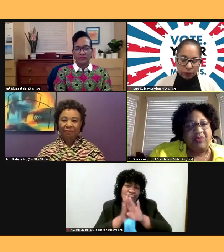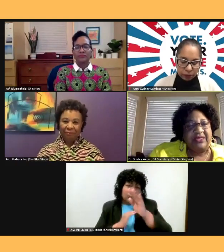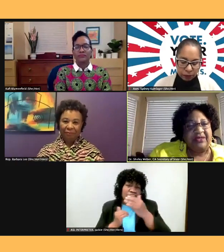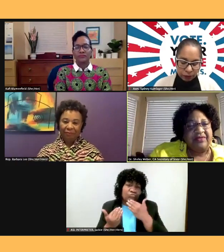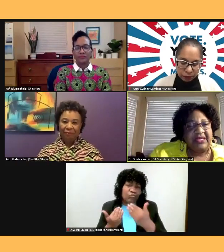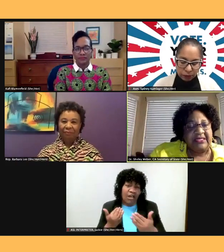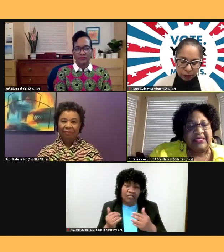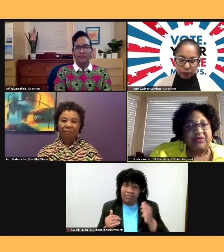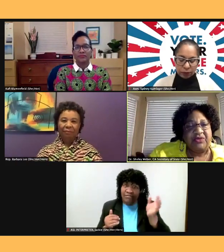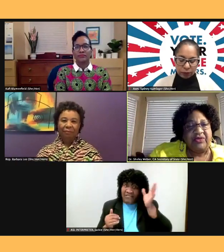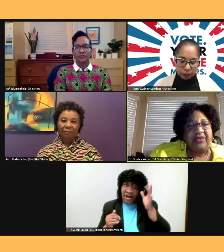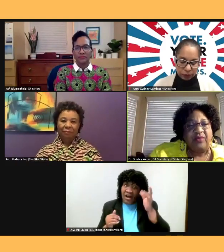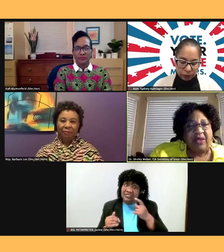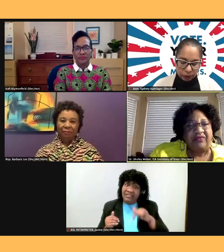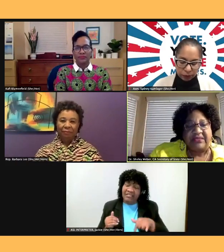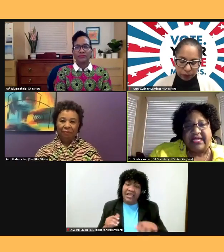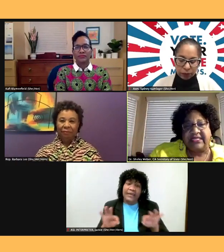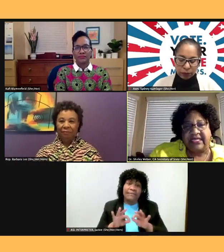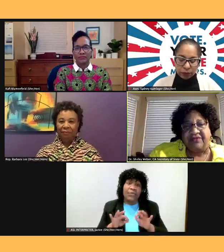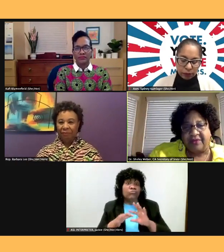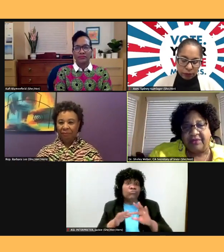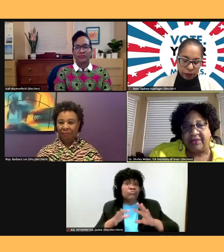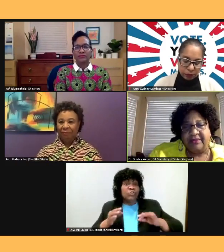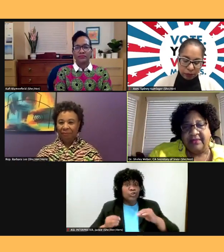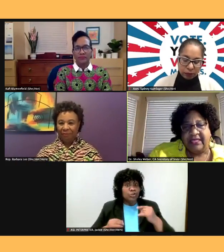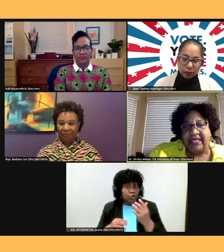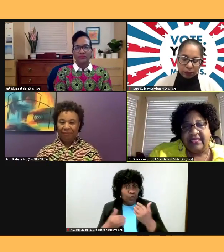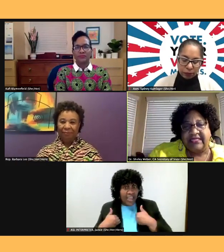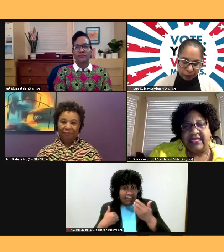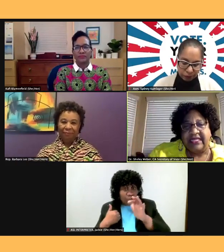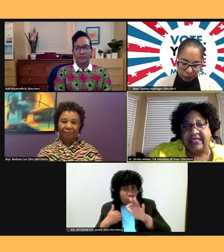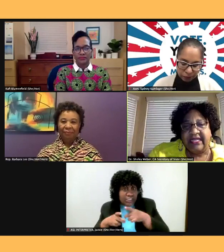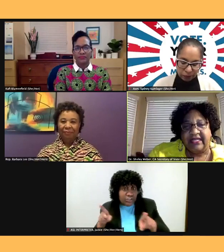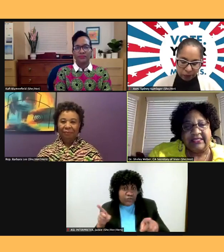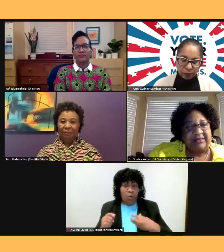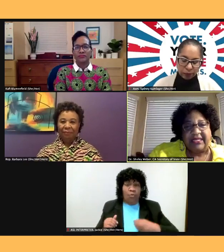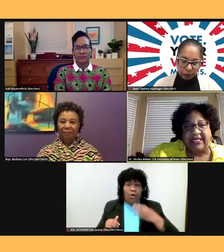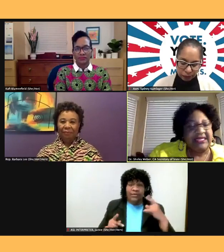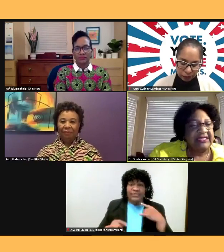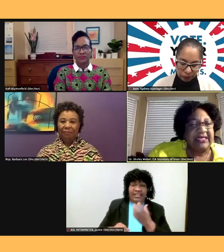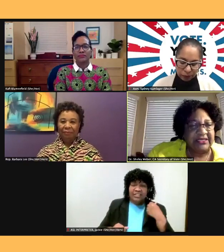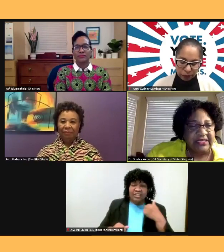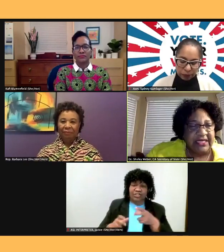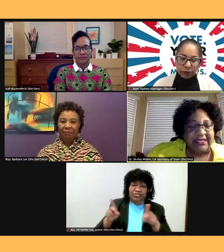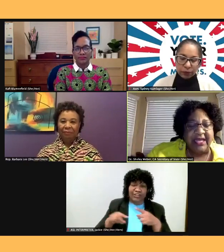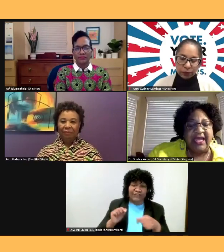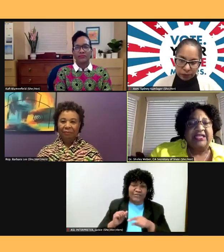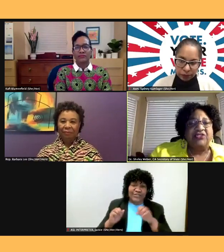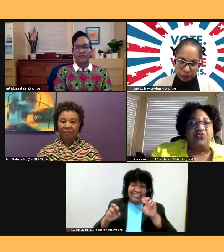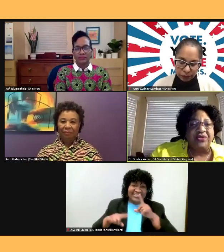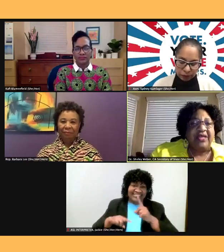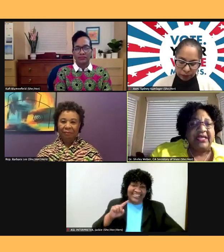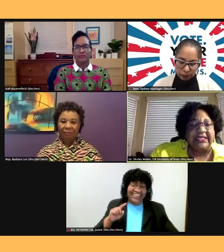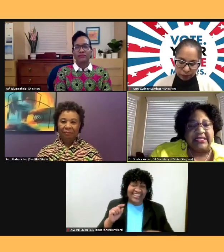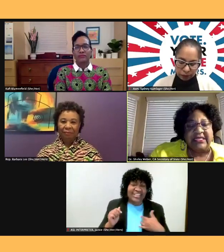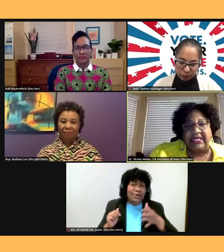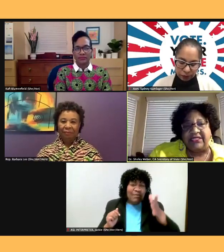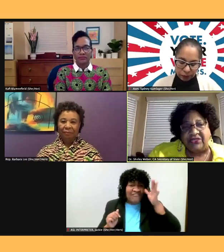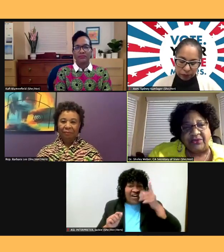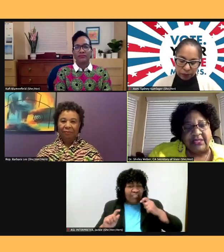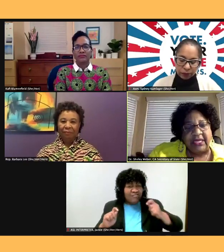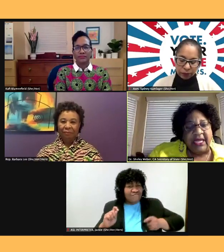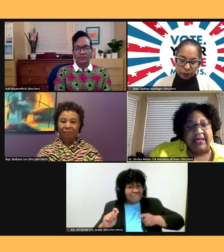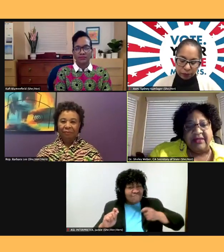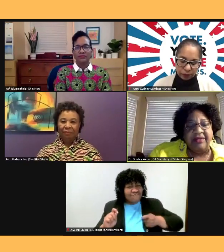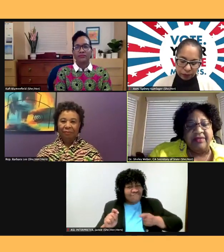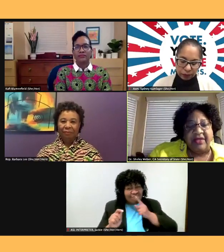says, when you get it, white folks can't take it from you and they can take anything else. He said, but they can't take your education. And he drilled that into his eight children. The other